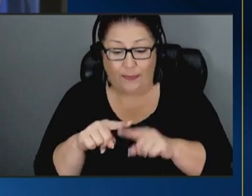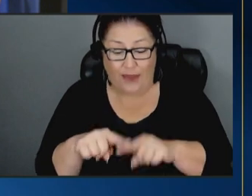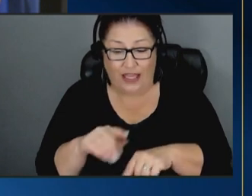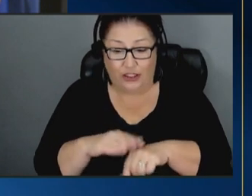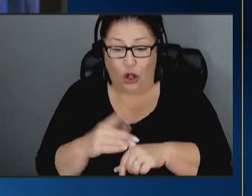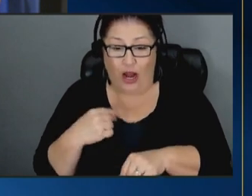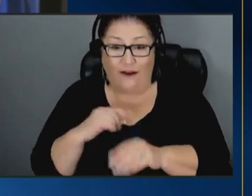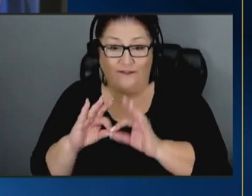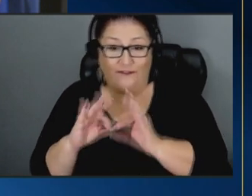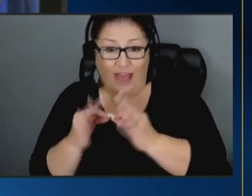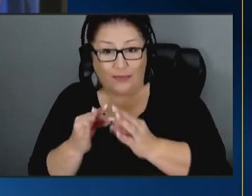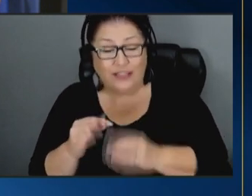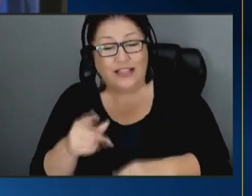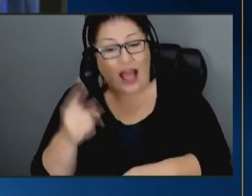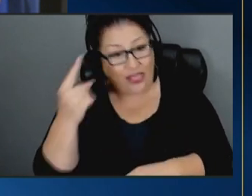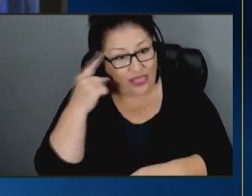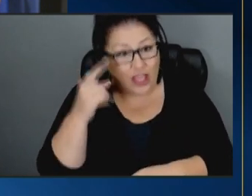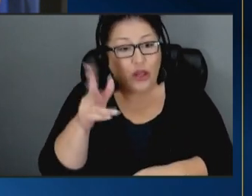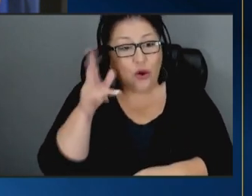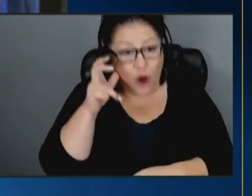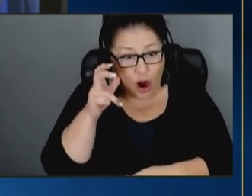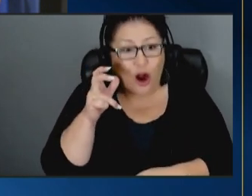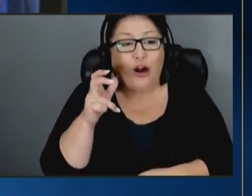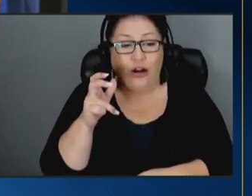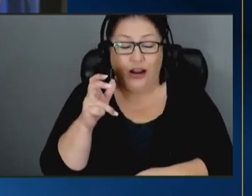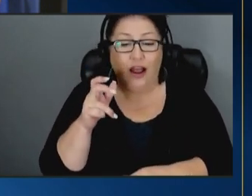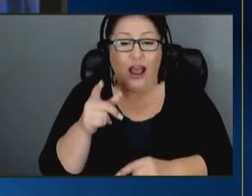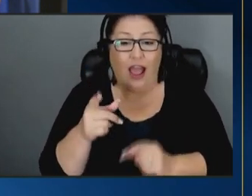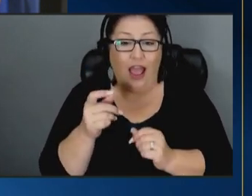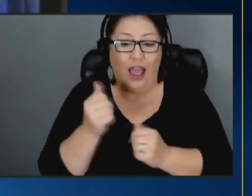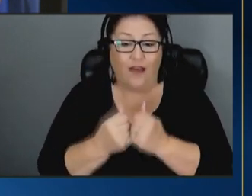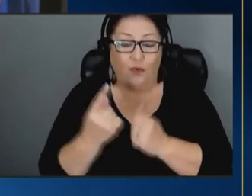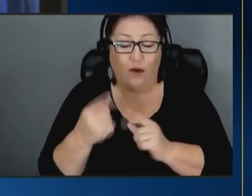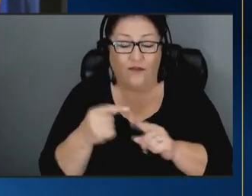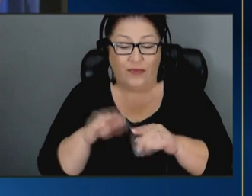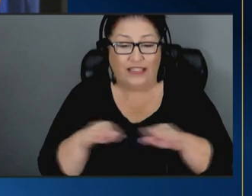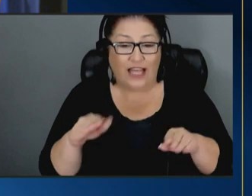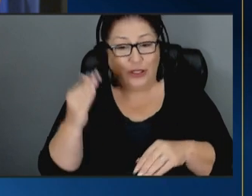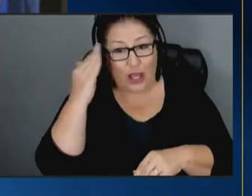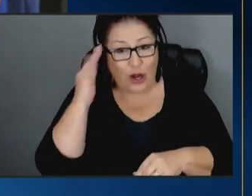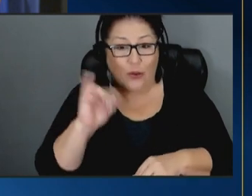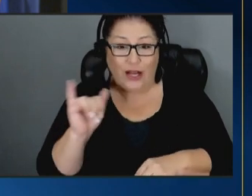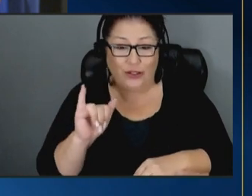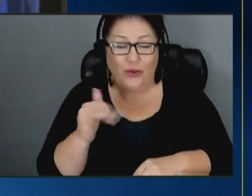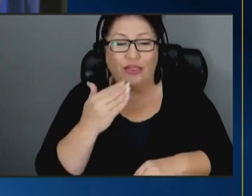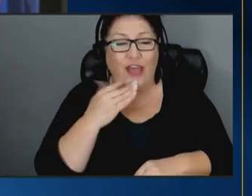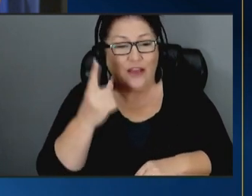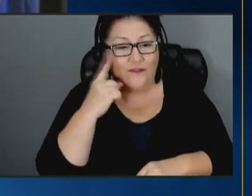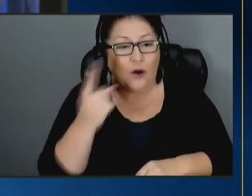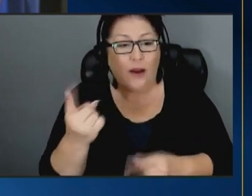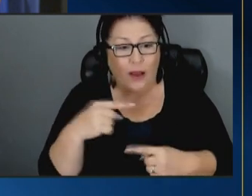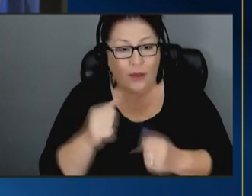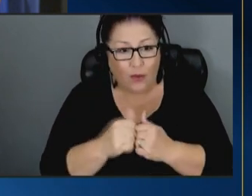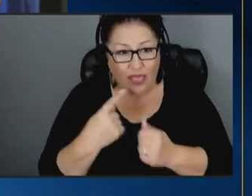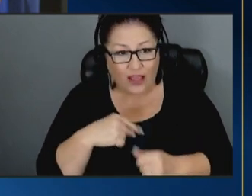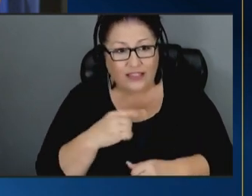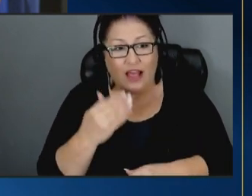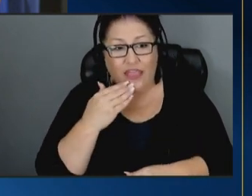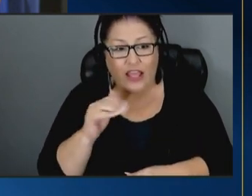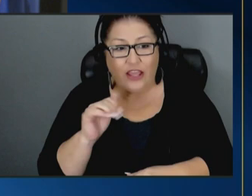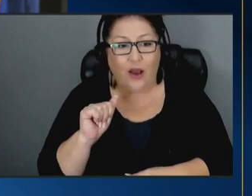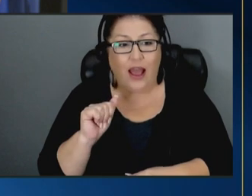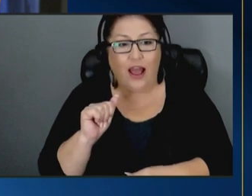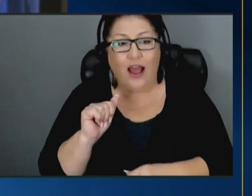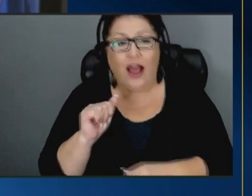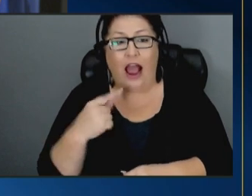heard from everyone in this stage that they know that too so thank you so much for being with us thanks to our hhs and our acf families for making